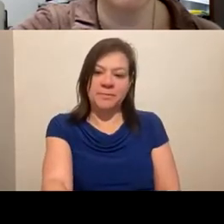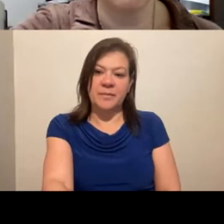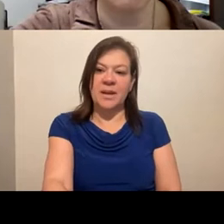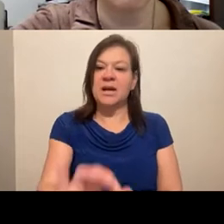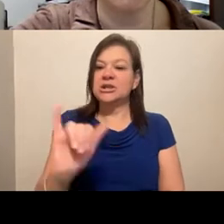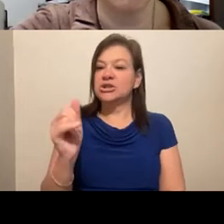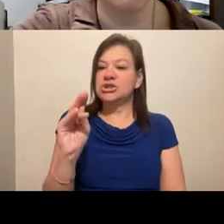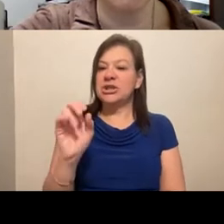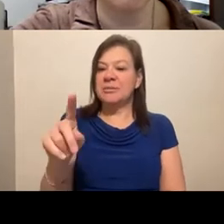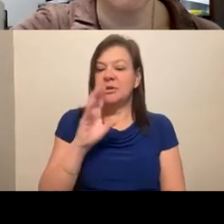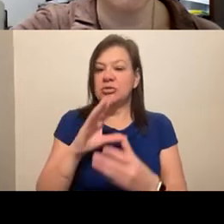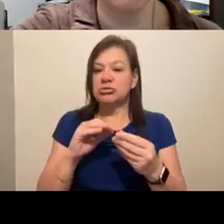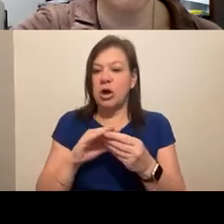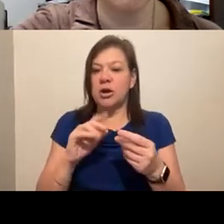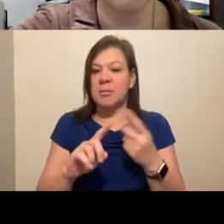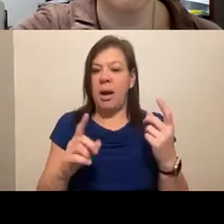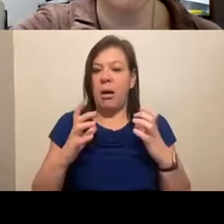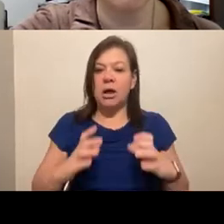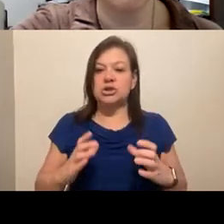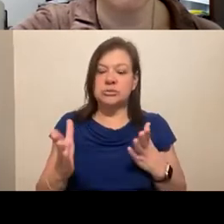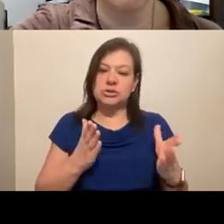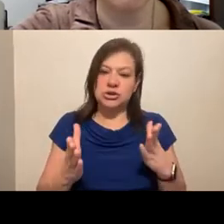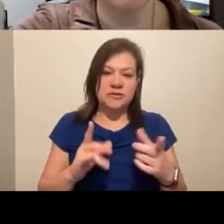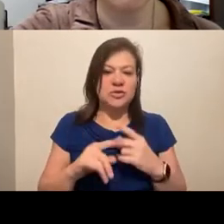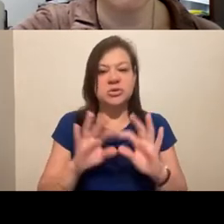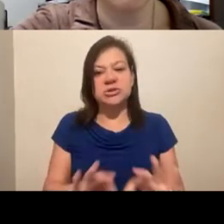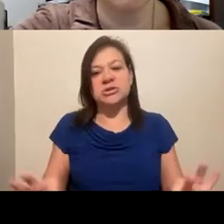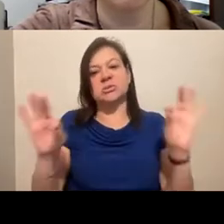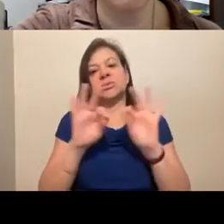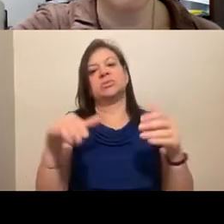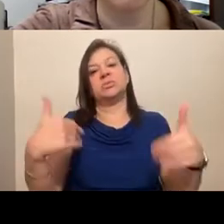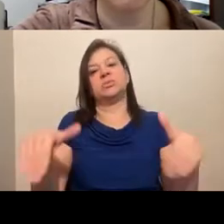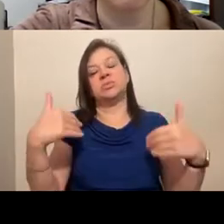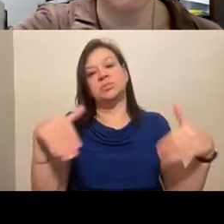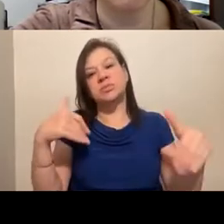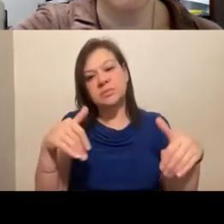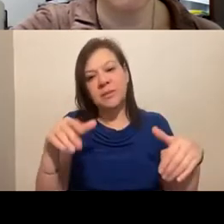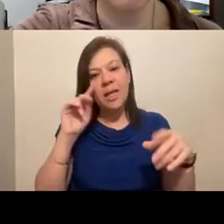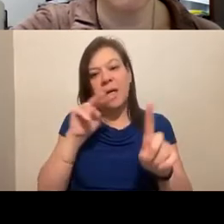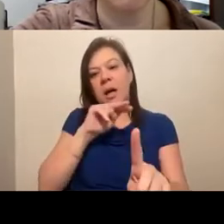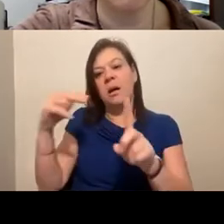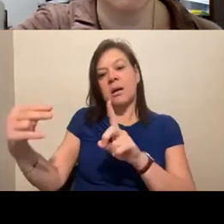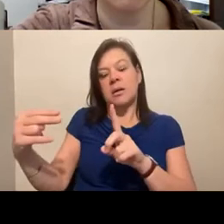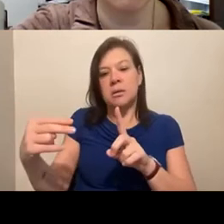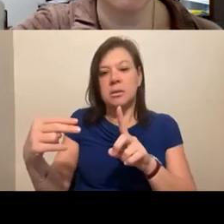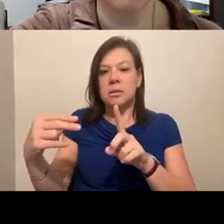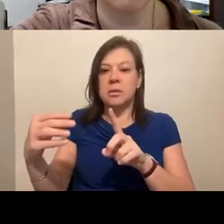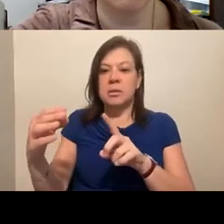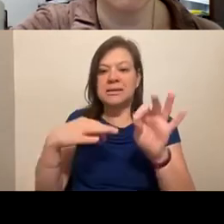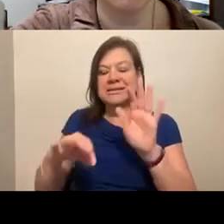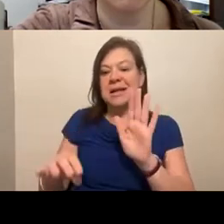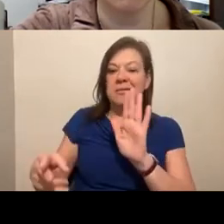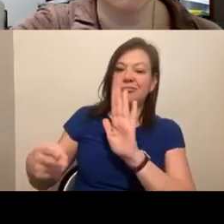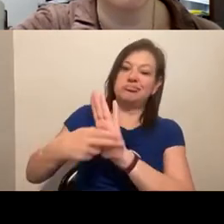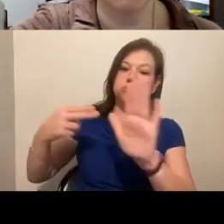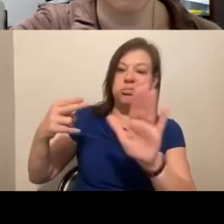service, which I think is so apt, and so important in that broad perspective, rather than being designated customer service